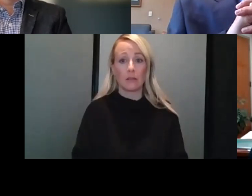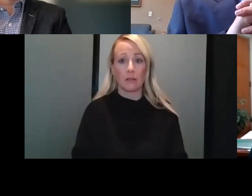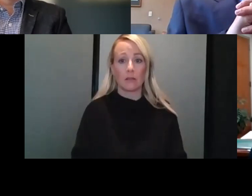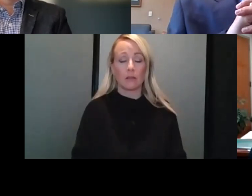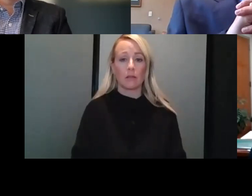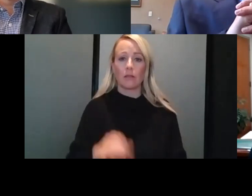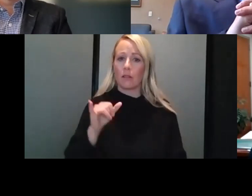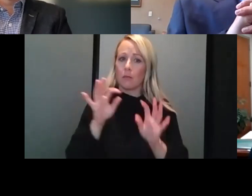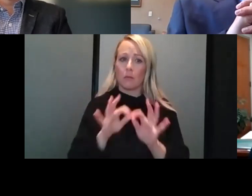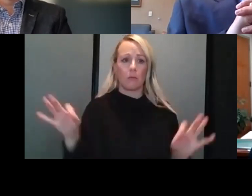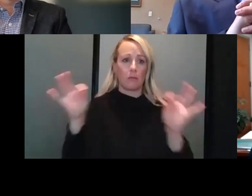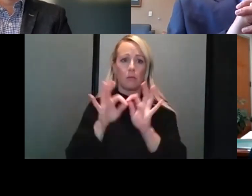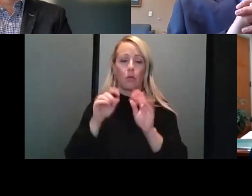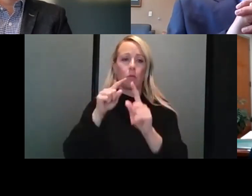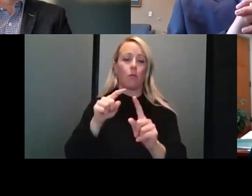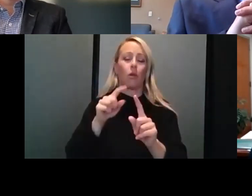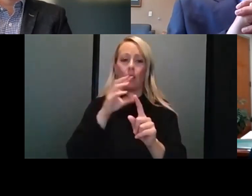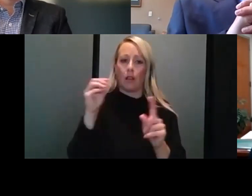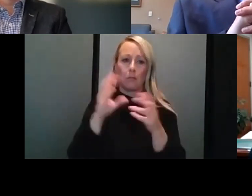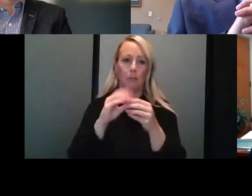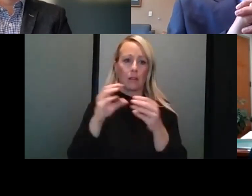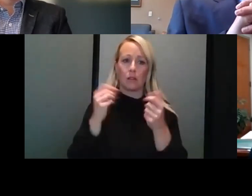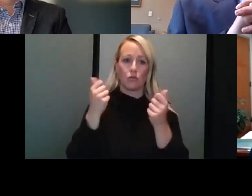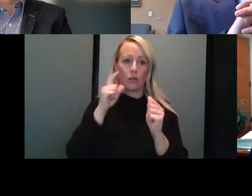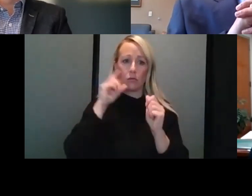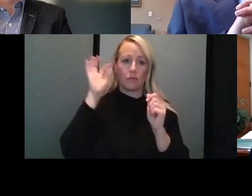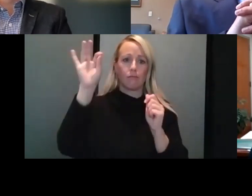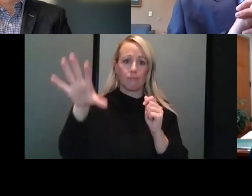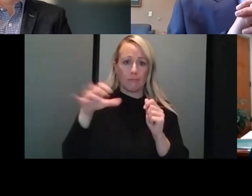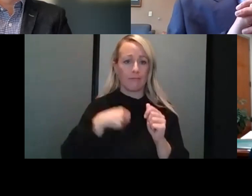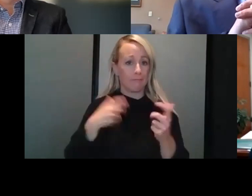message and that's all I have to say.